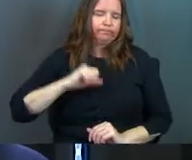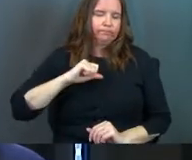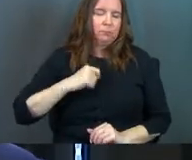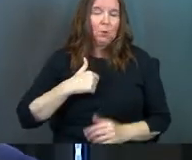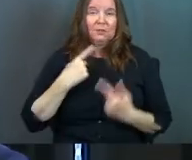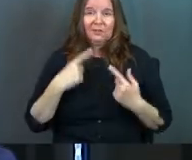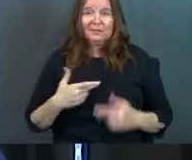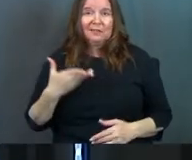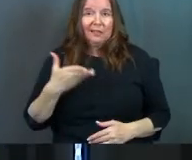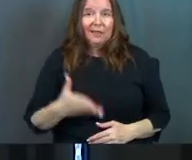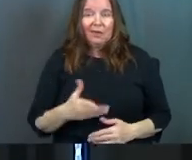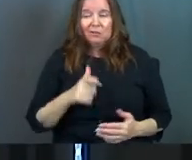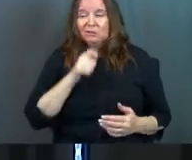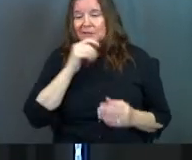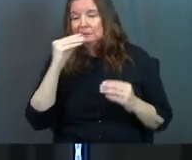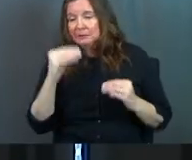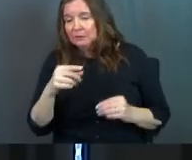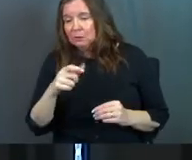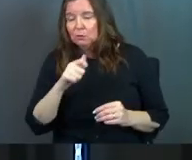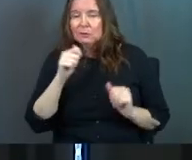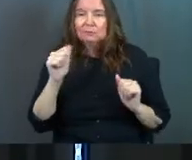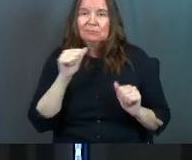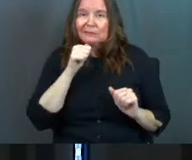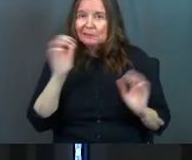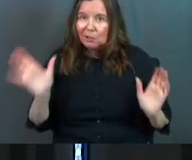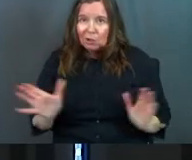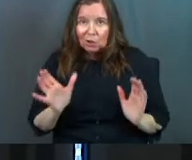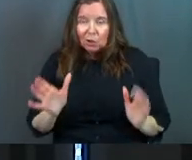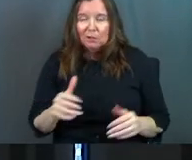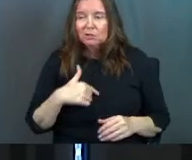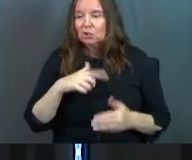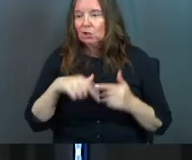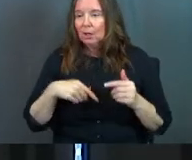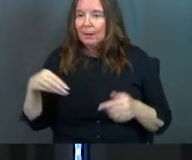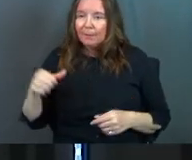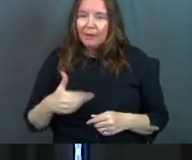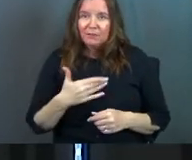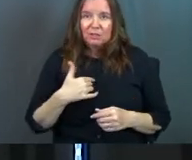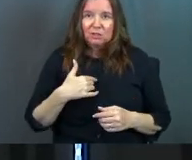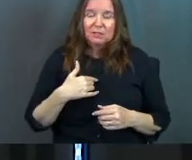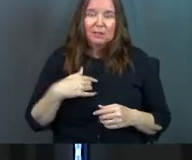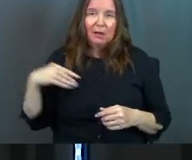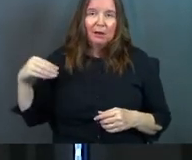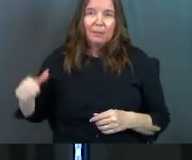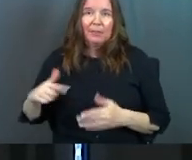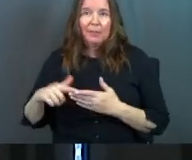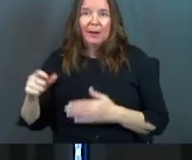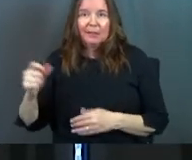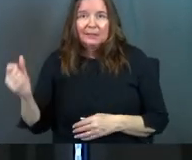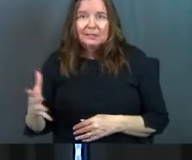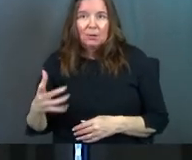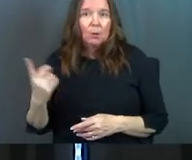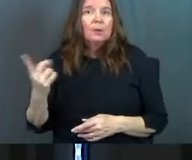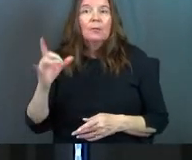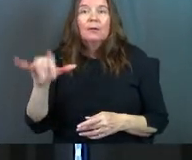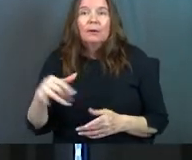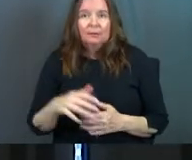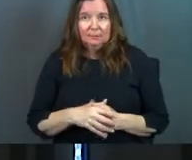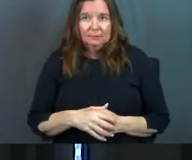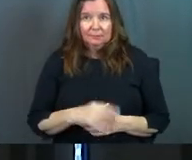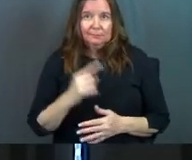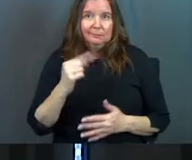for you. She didn't teach you. She didn't encourage you. She couldn't pay for things because she had blown all the money at the casino. How about that?